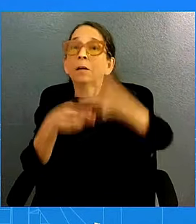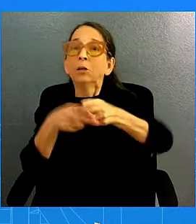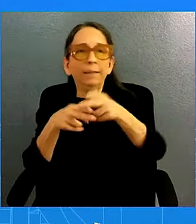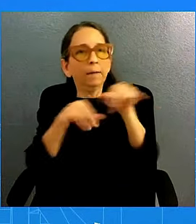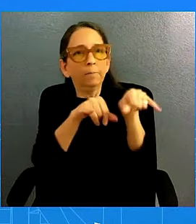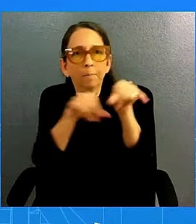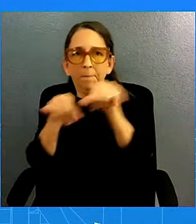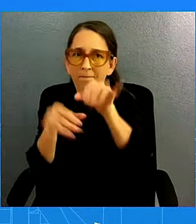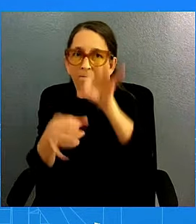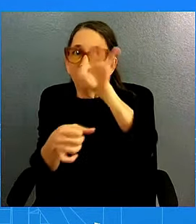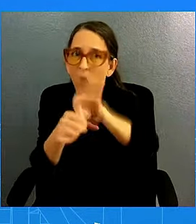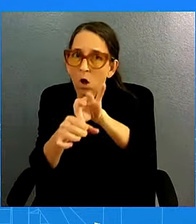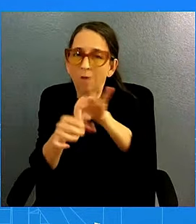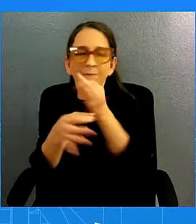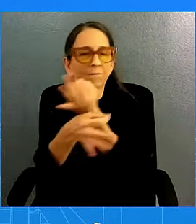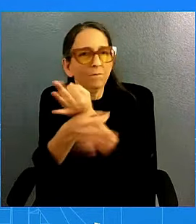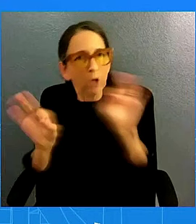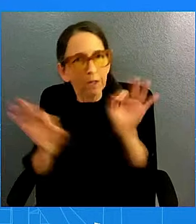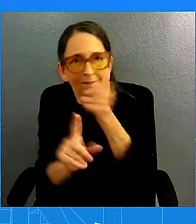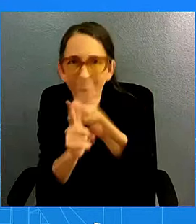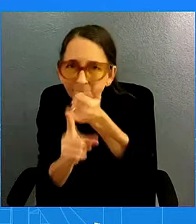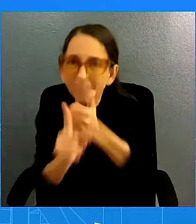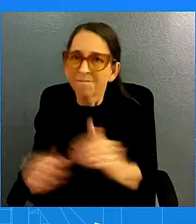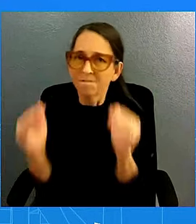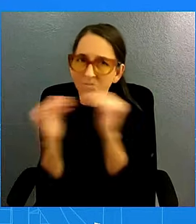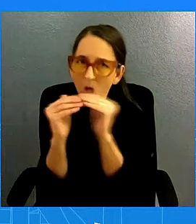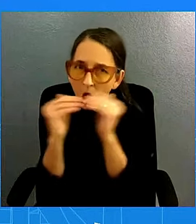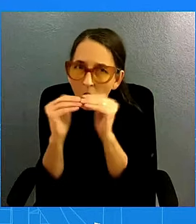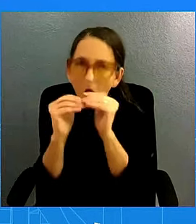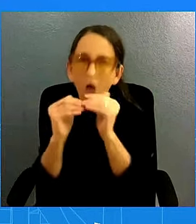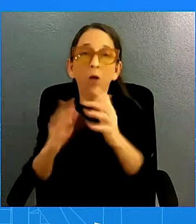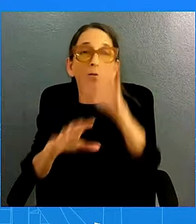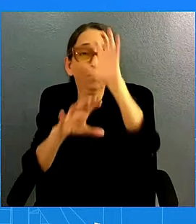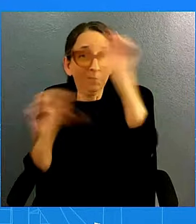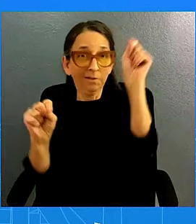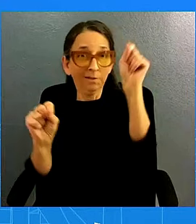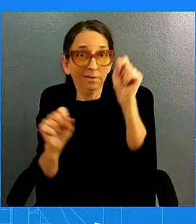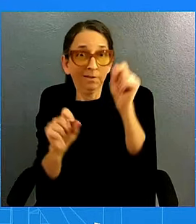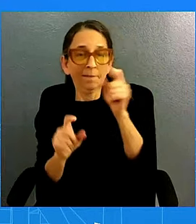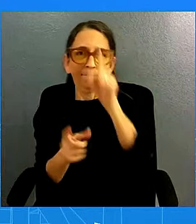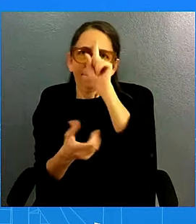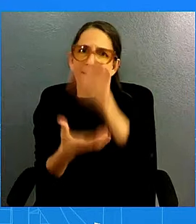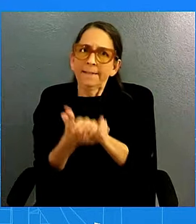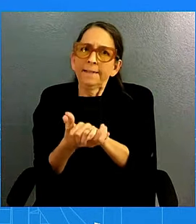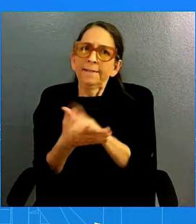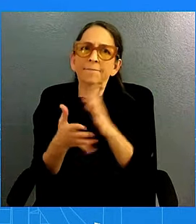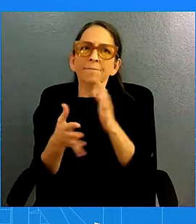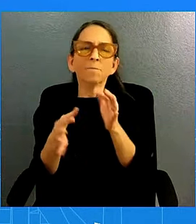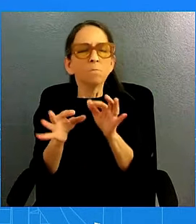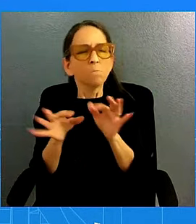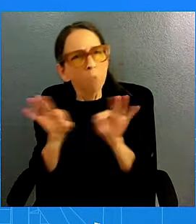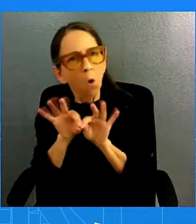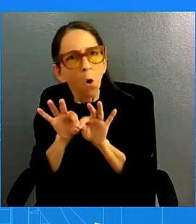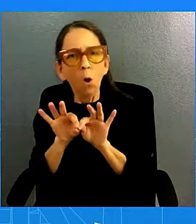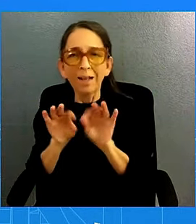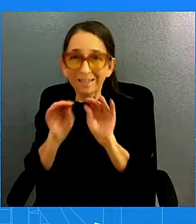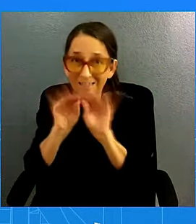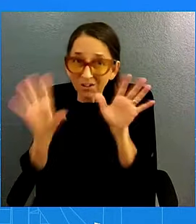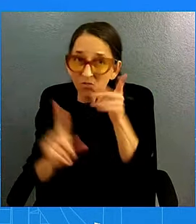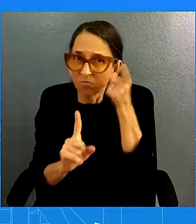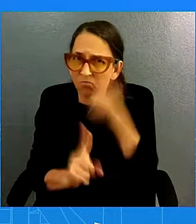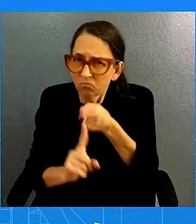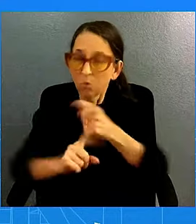believes as a leader, as the president of the United States, it is important to be very clear in protecting our democracy and fighting